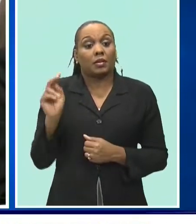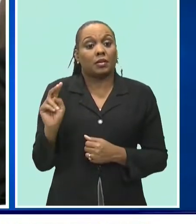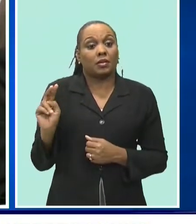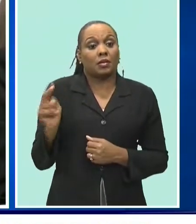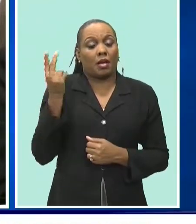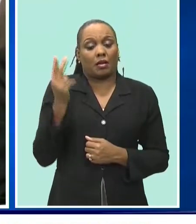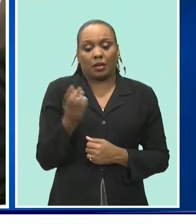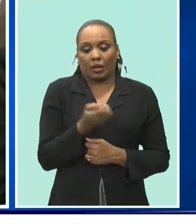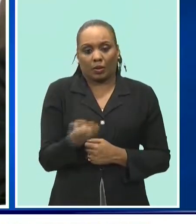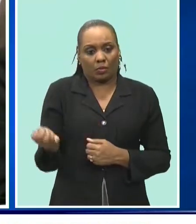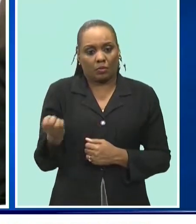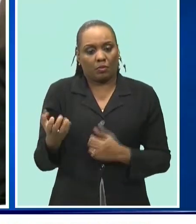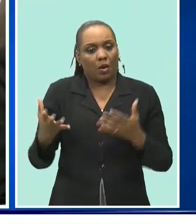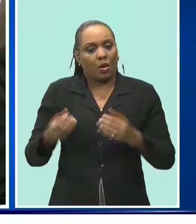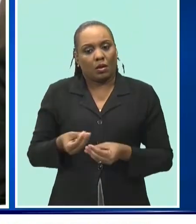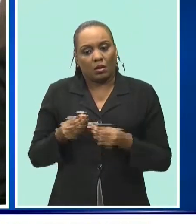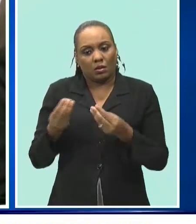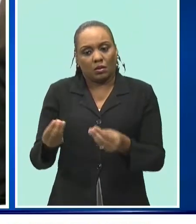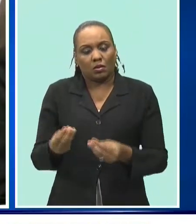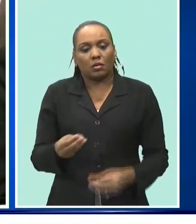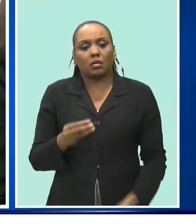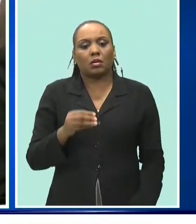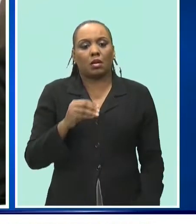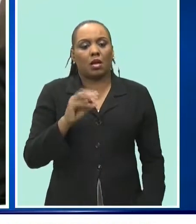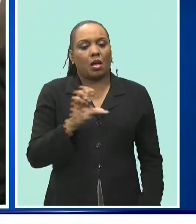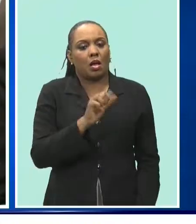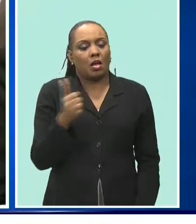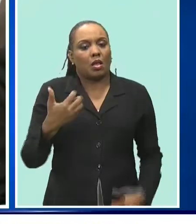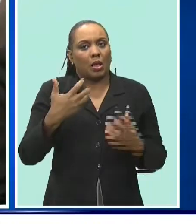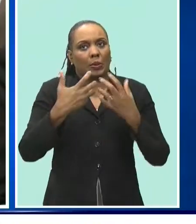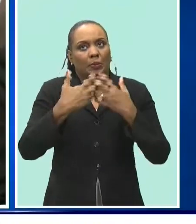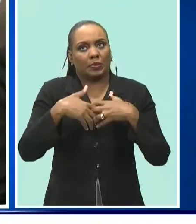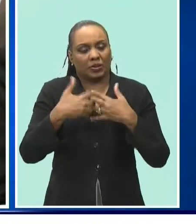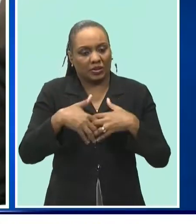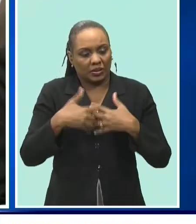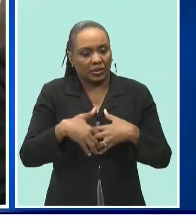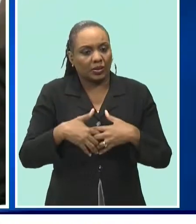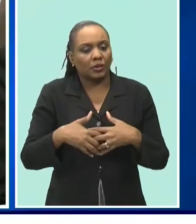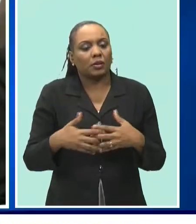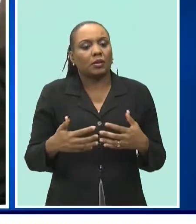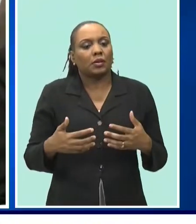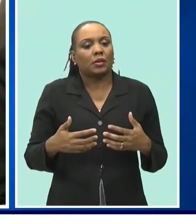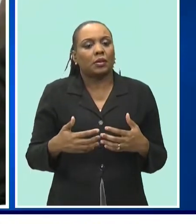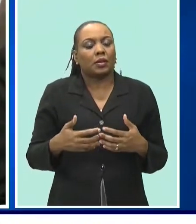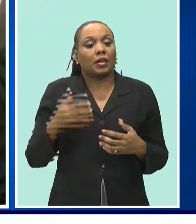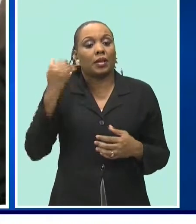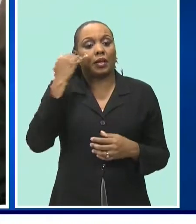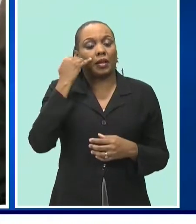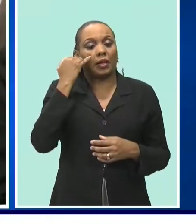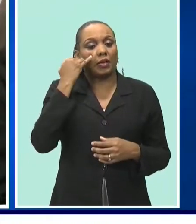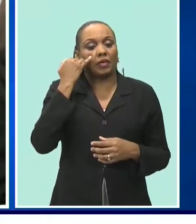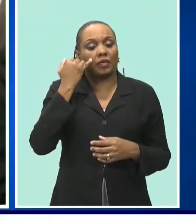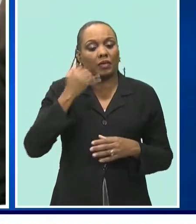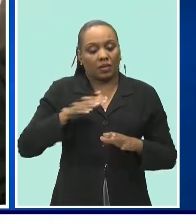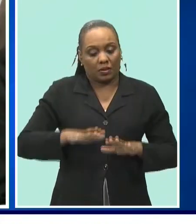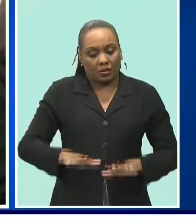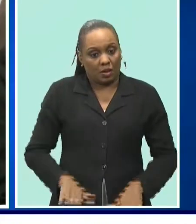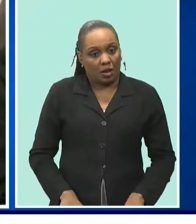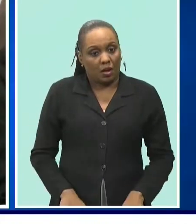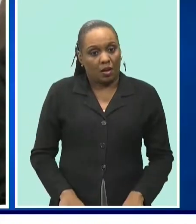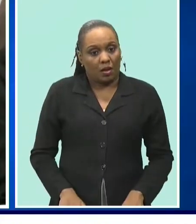we want to provide is a corneal cross-linking machine which means that a child diagnosed young